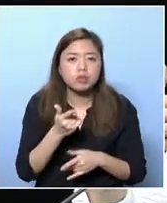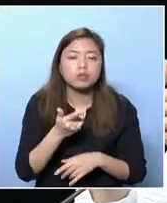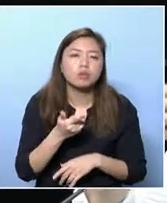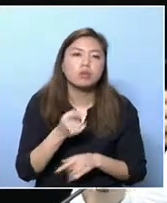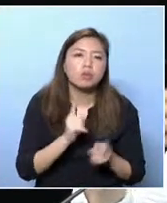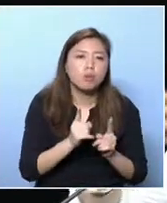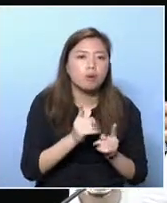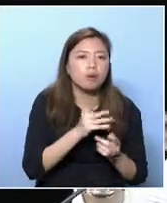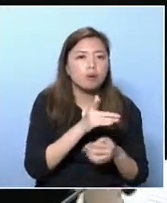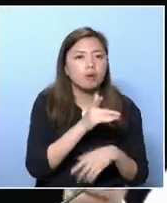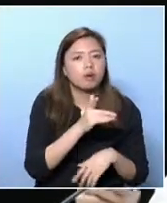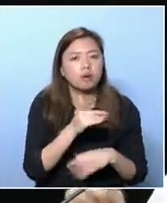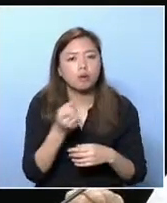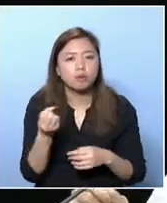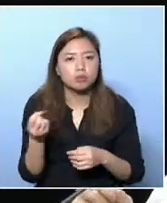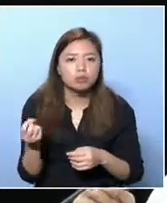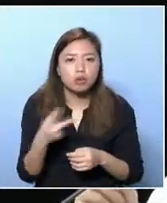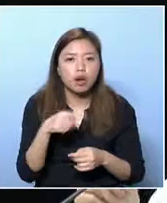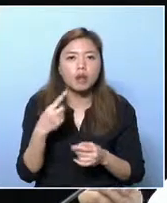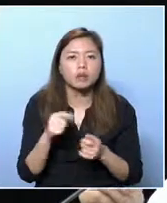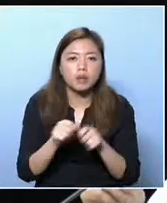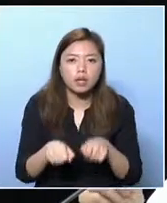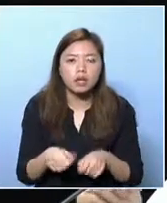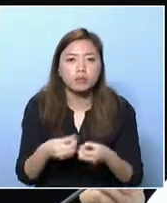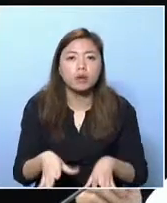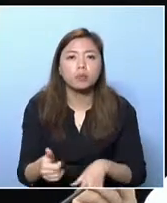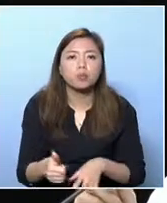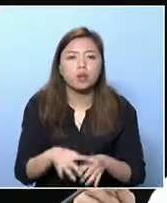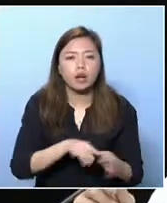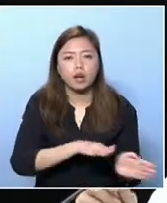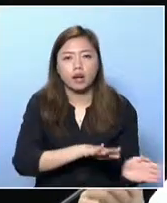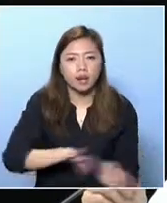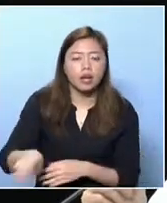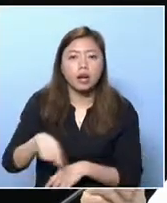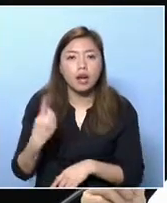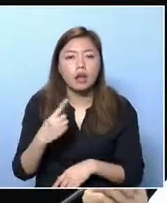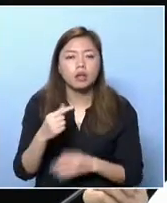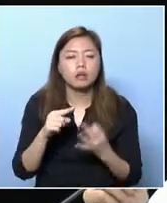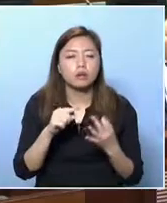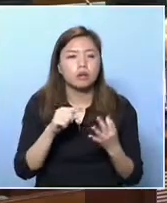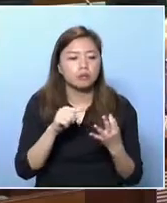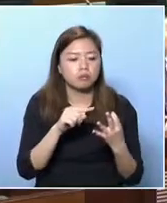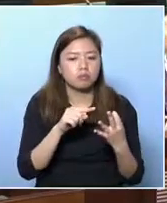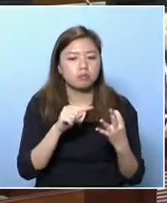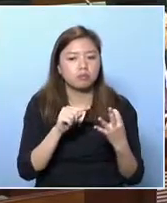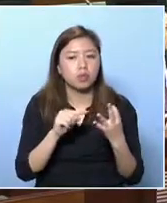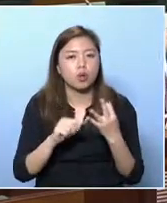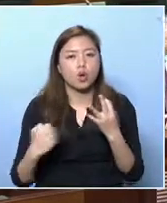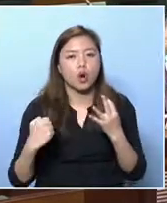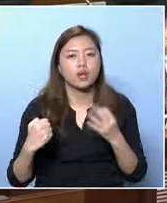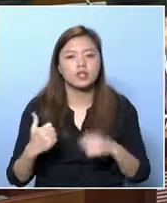Statistics Department collect statistics or conduct